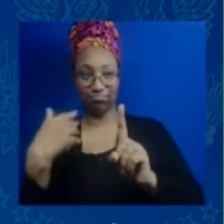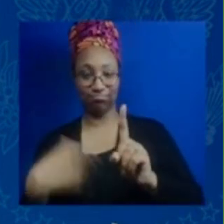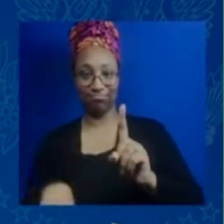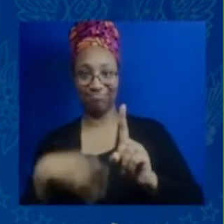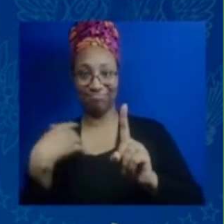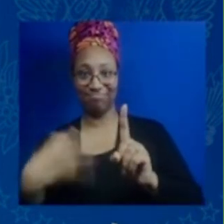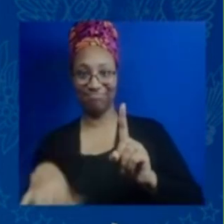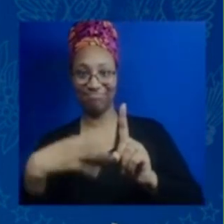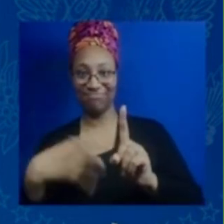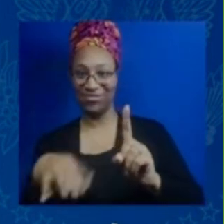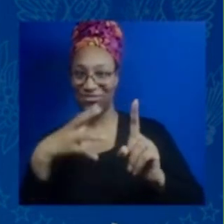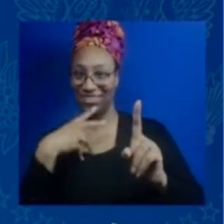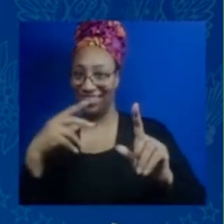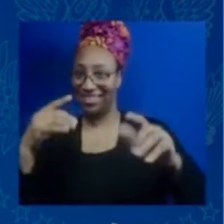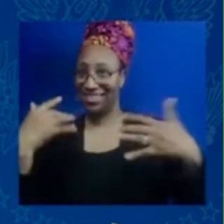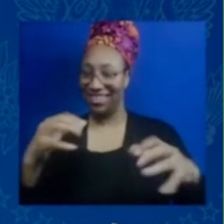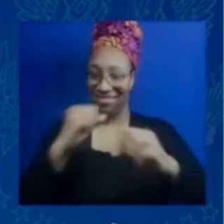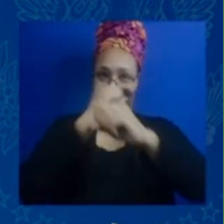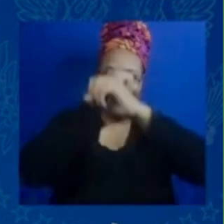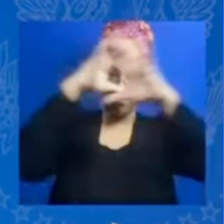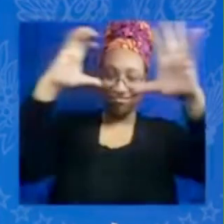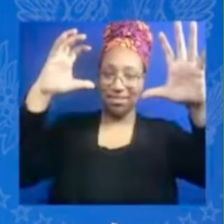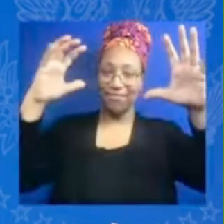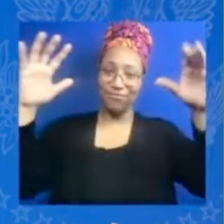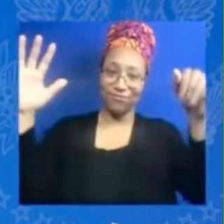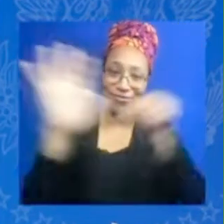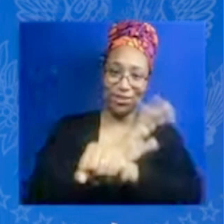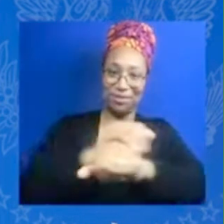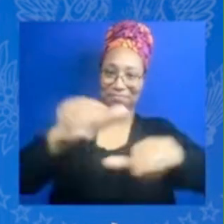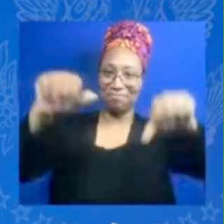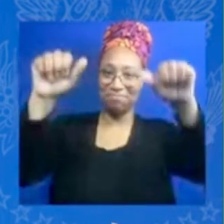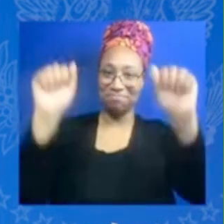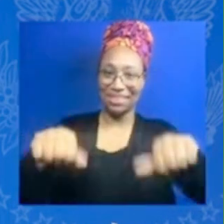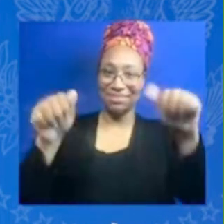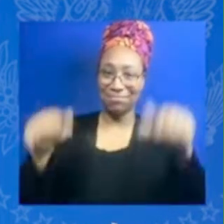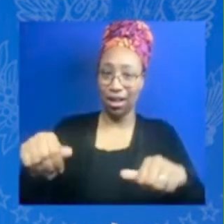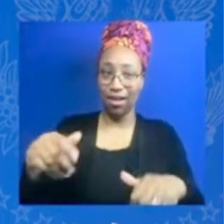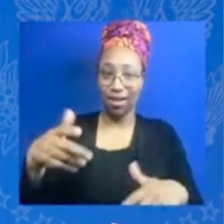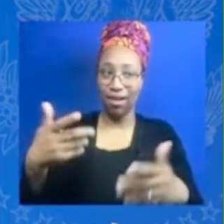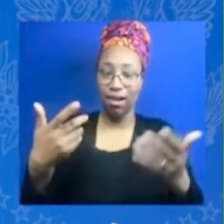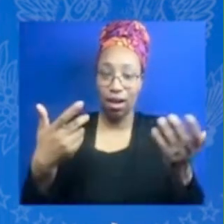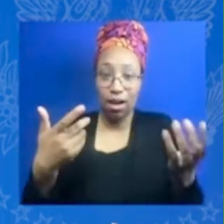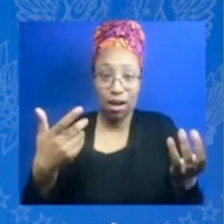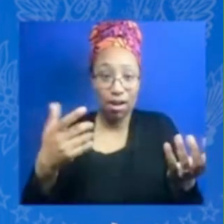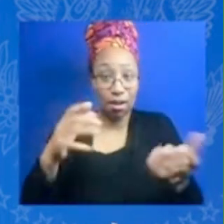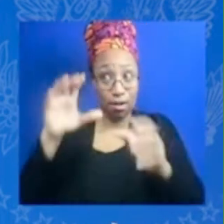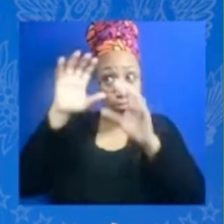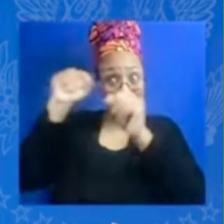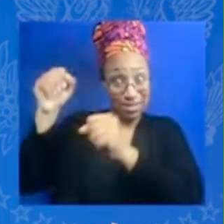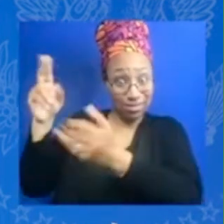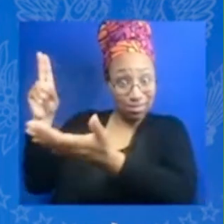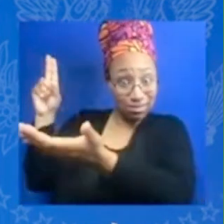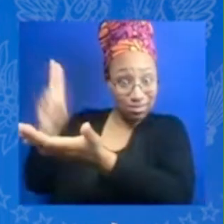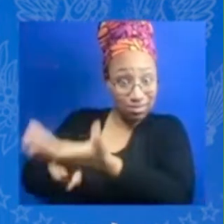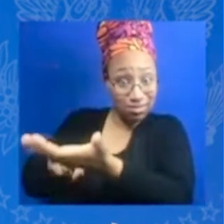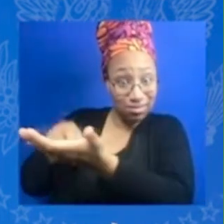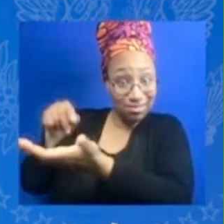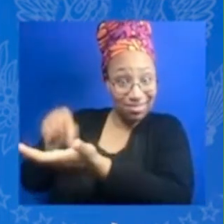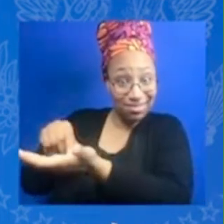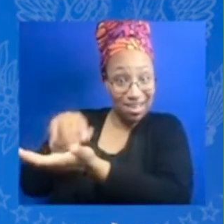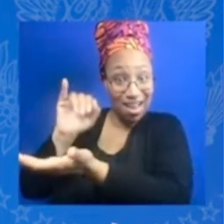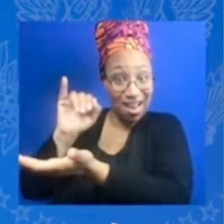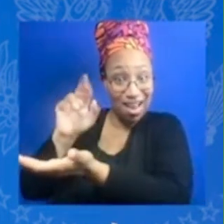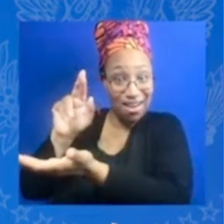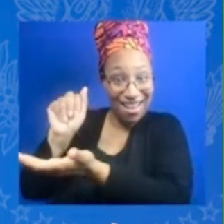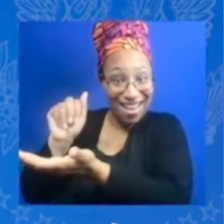possibilities for more of our entrepreneurs I mean you know when President Biden signed the bipartisan infrastructure law you know he did set in motion one of the biggest